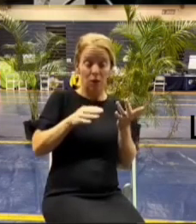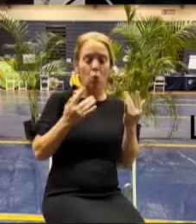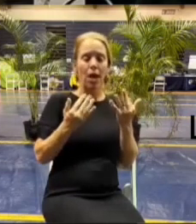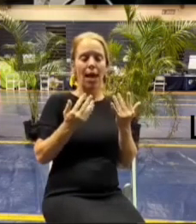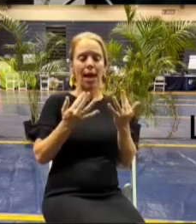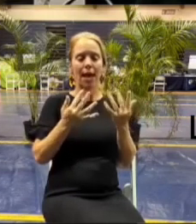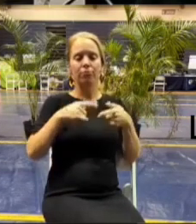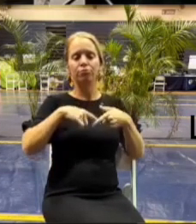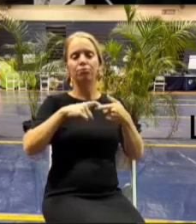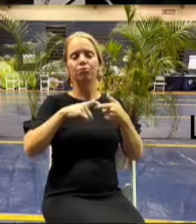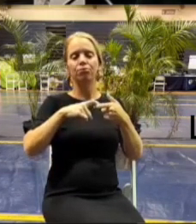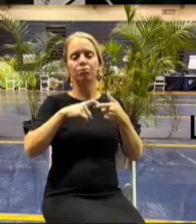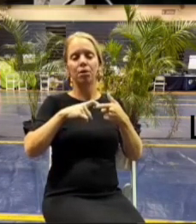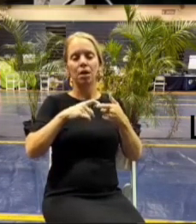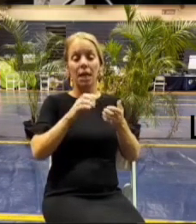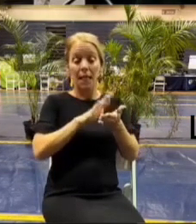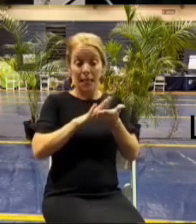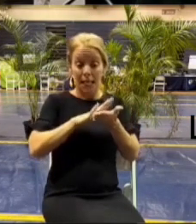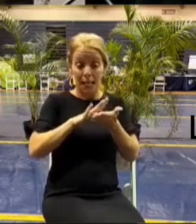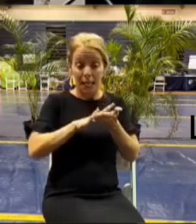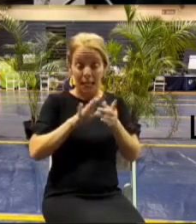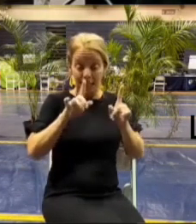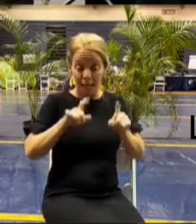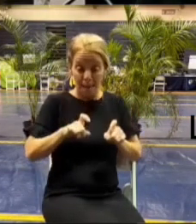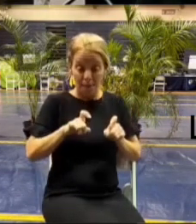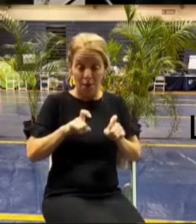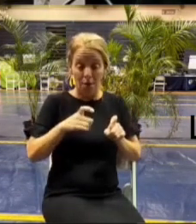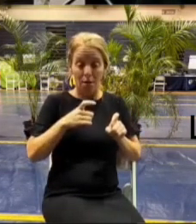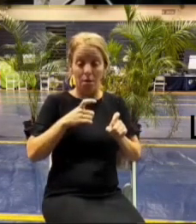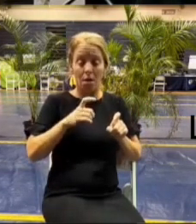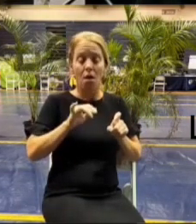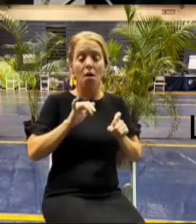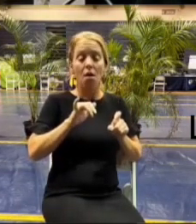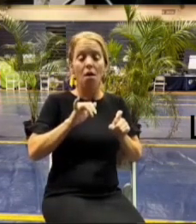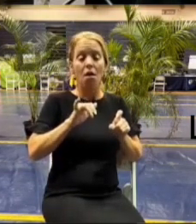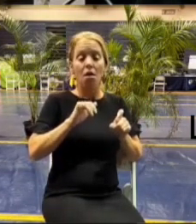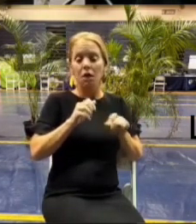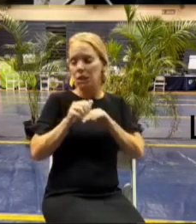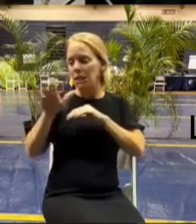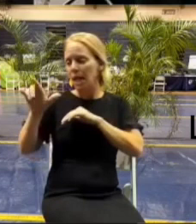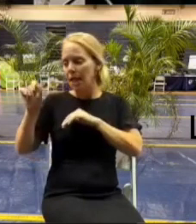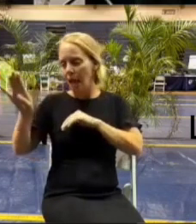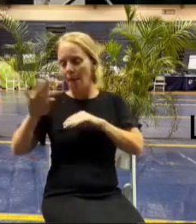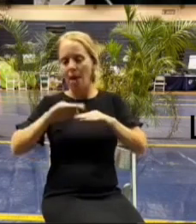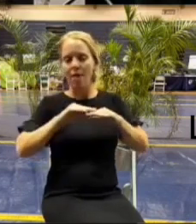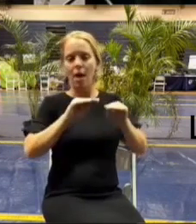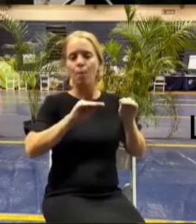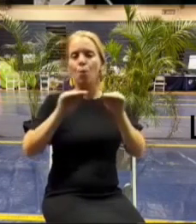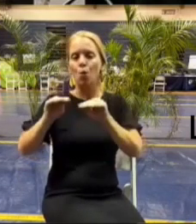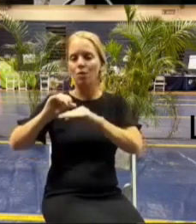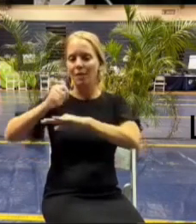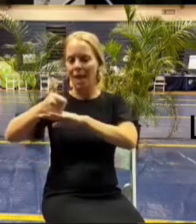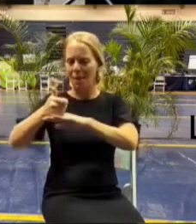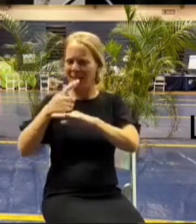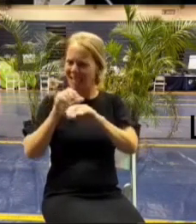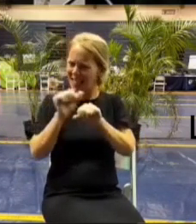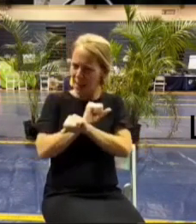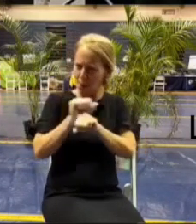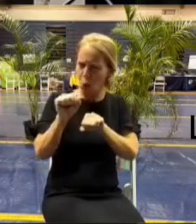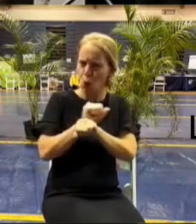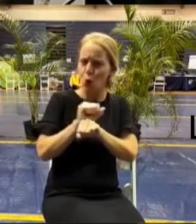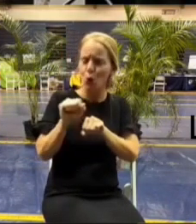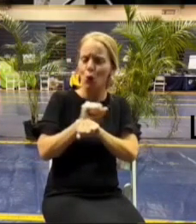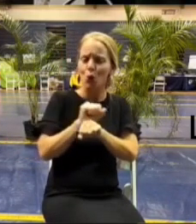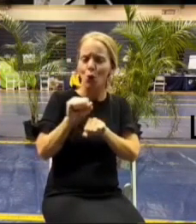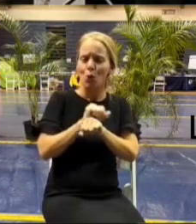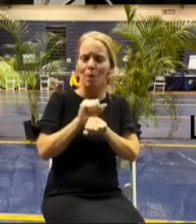clean you know a good sample and then moving that while apparatus to another place so uh that's just very labor intensive it's that's